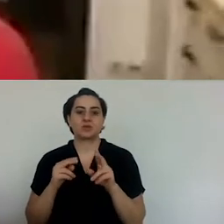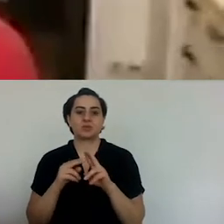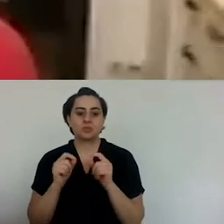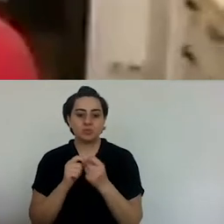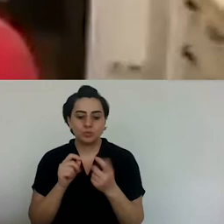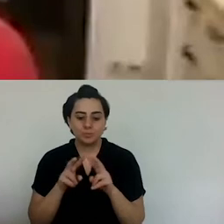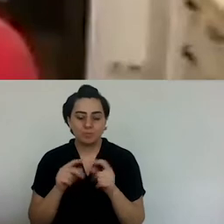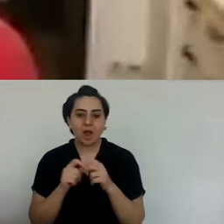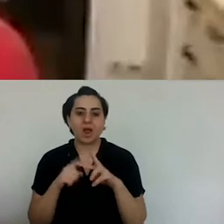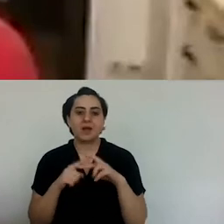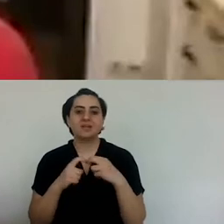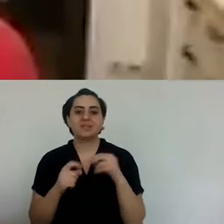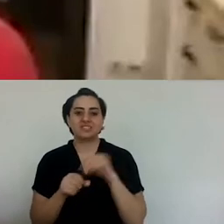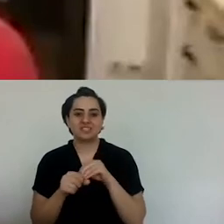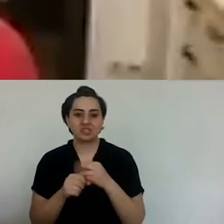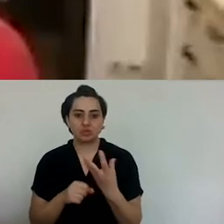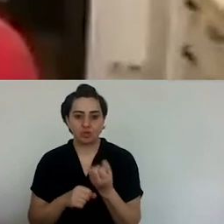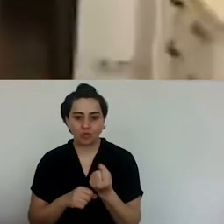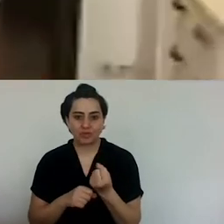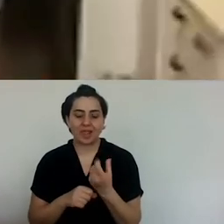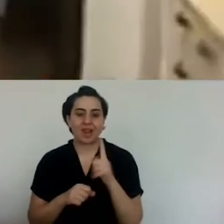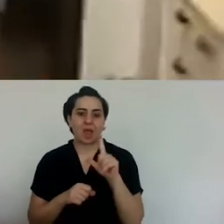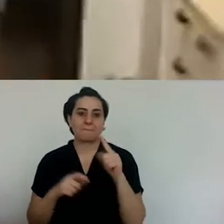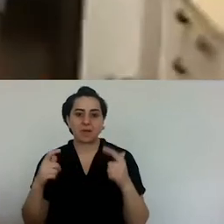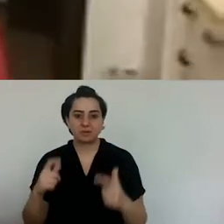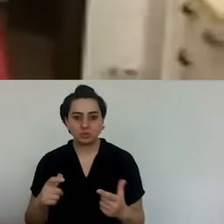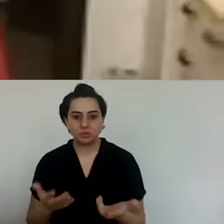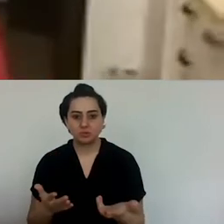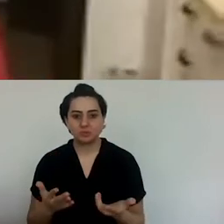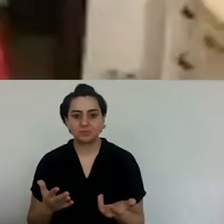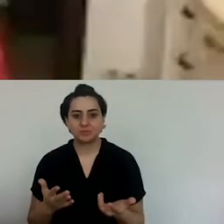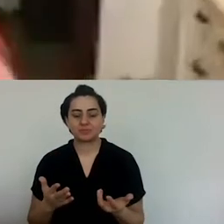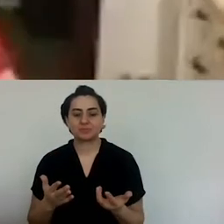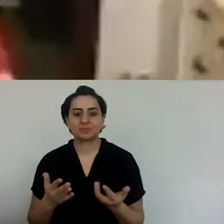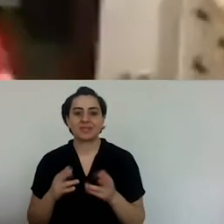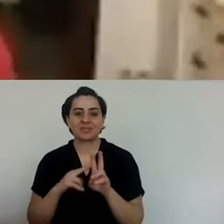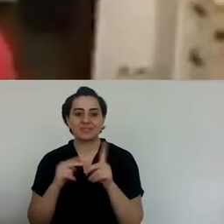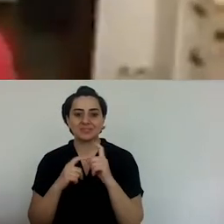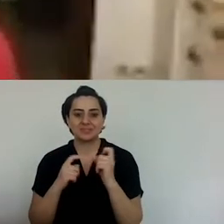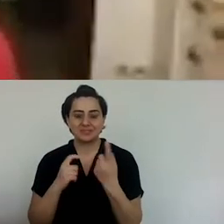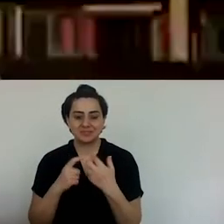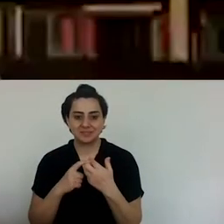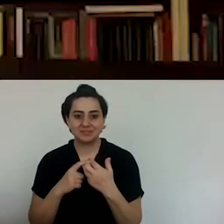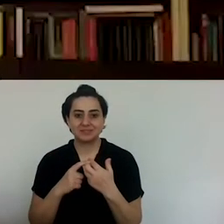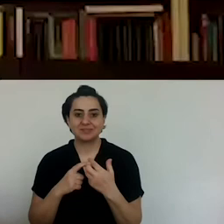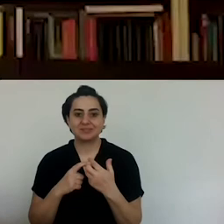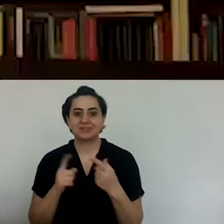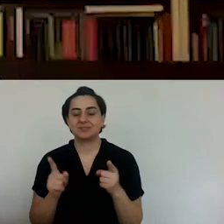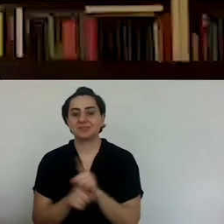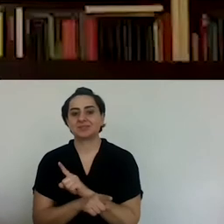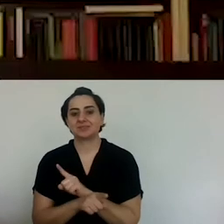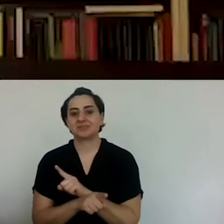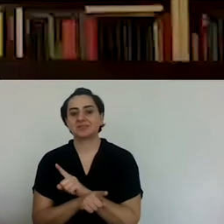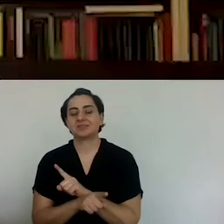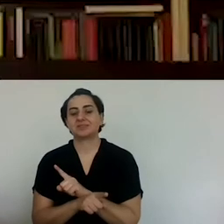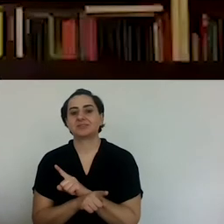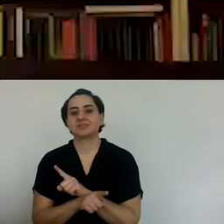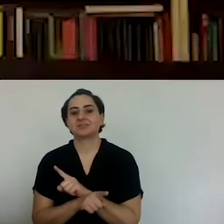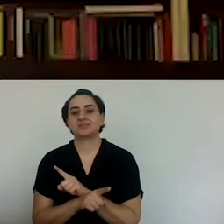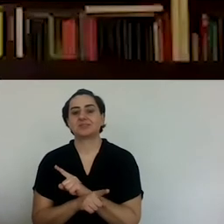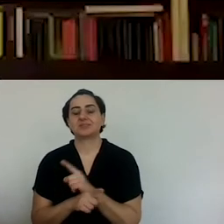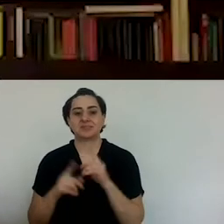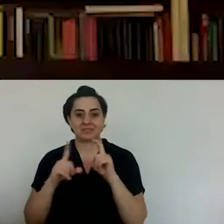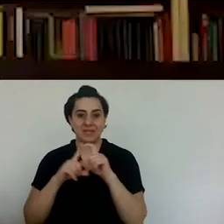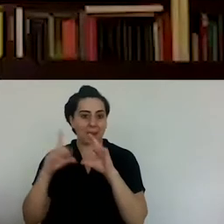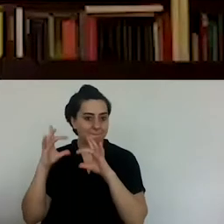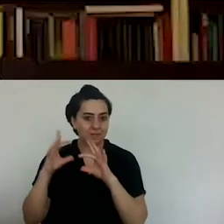When my elder brother went into Anatolia, as a matter of fact, then he learned about, for example,